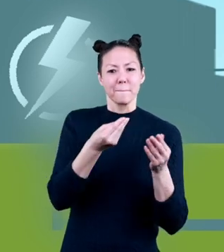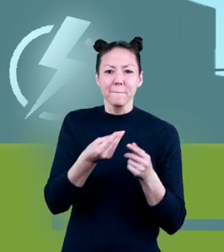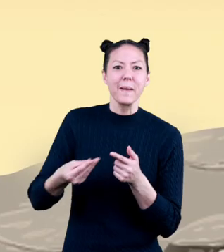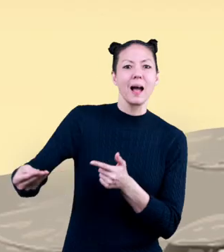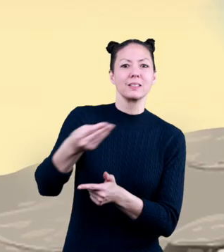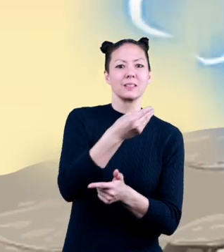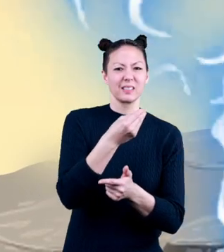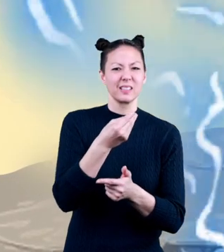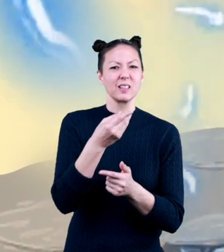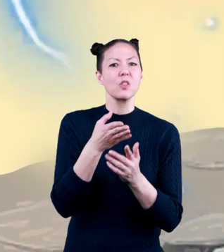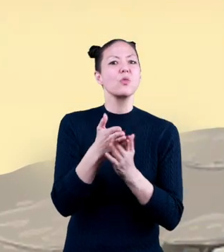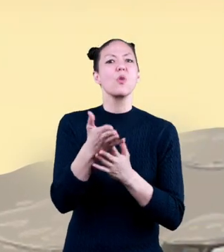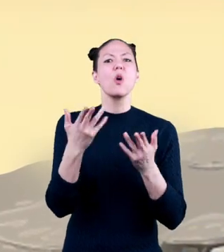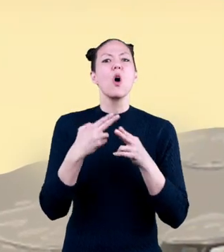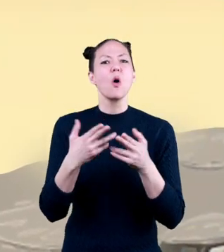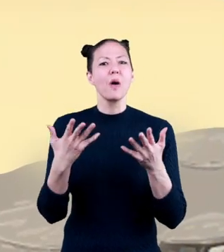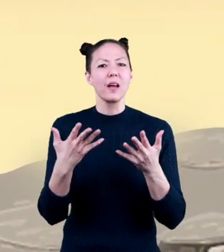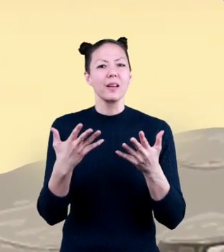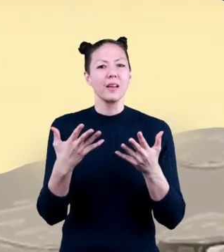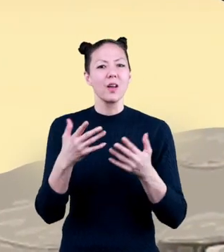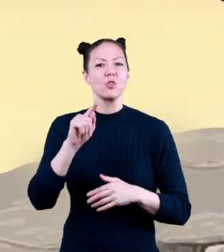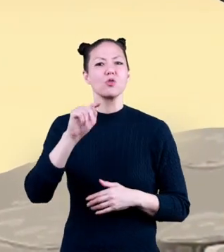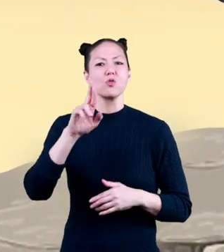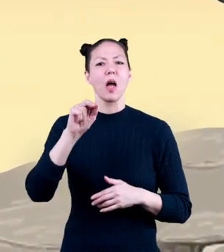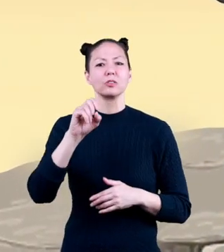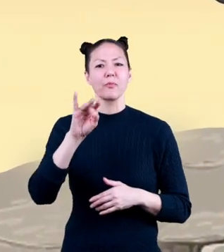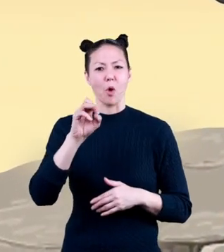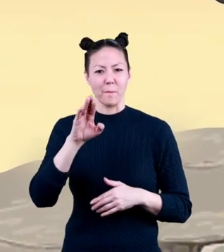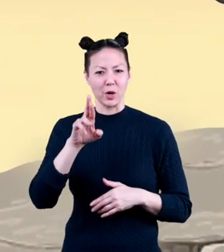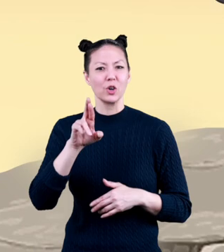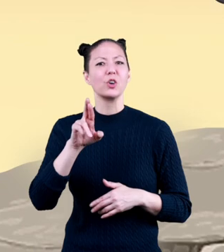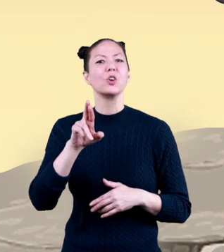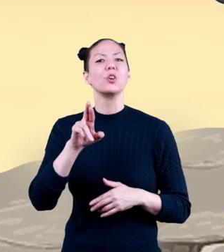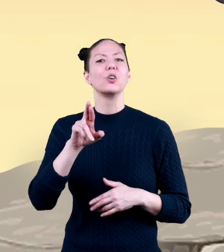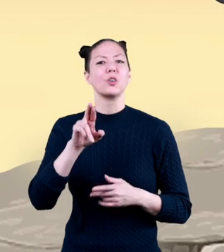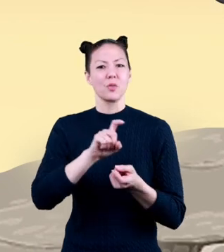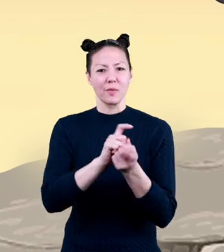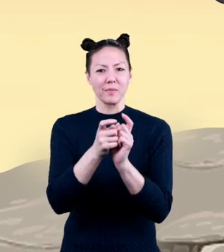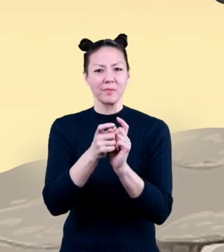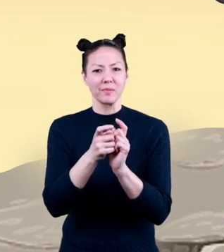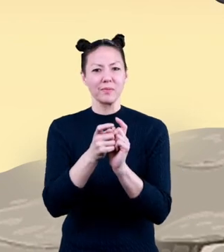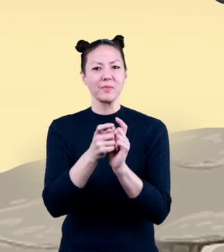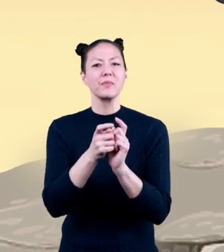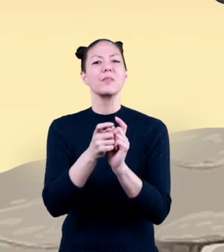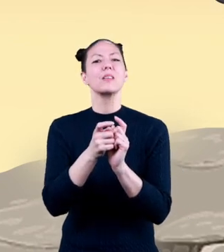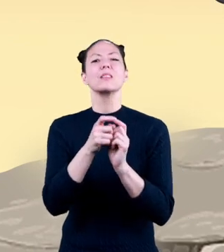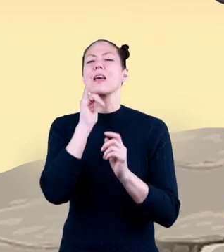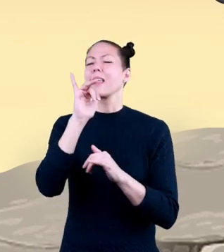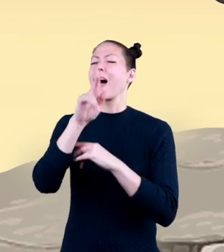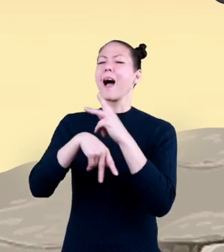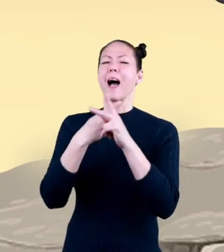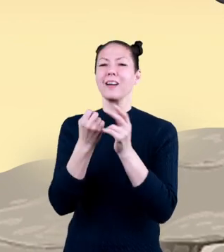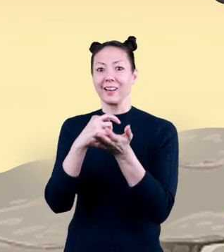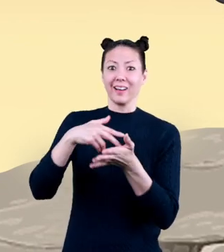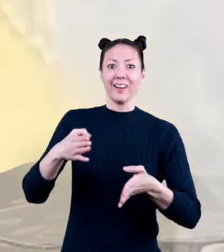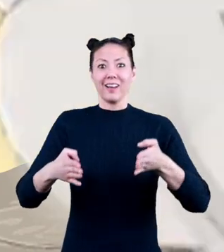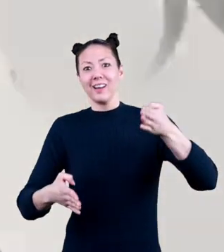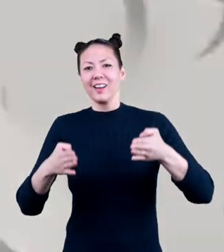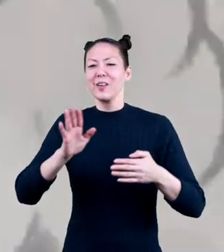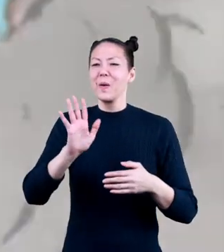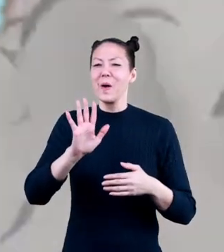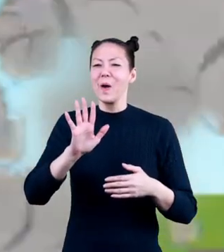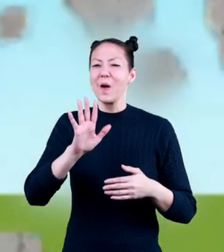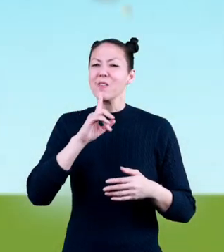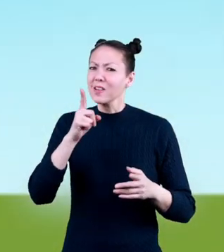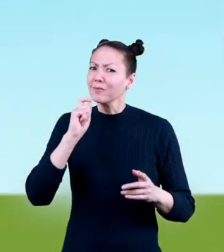something called a transformer. Nope. Not that kind of transformer. That would be